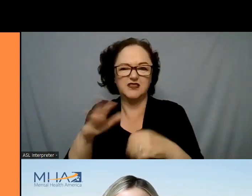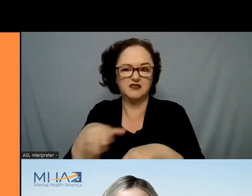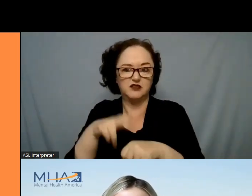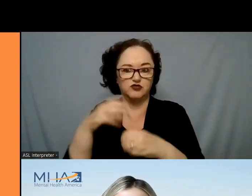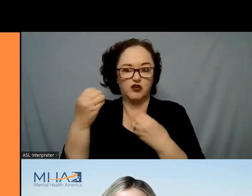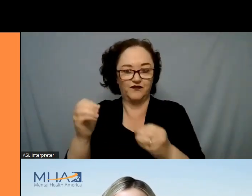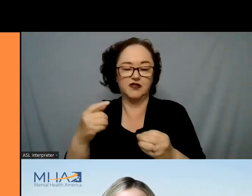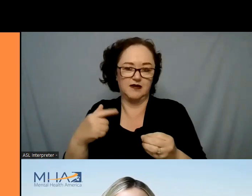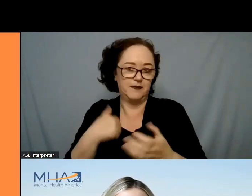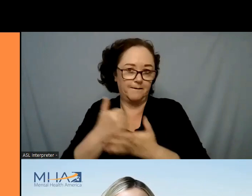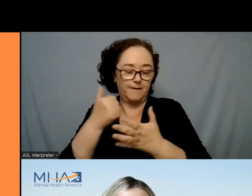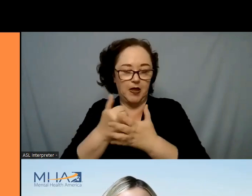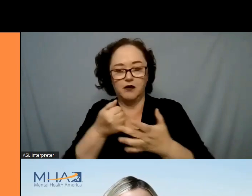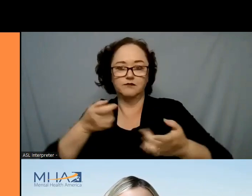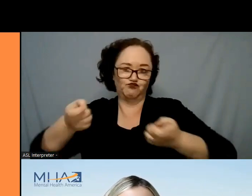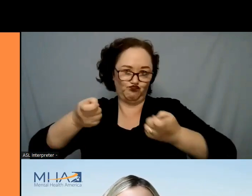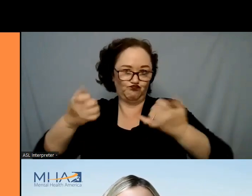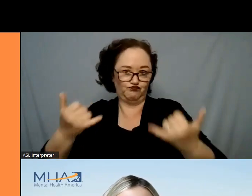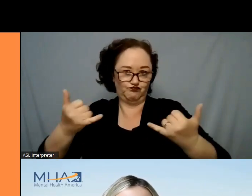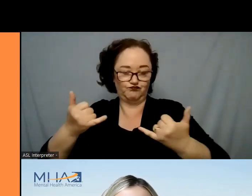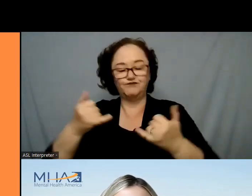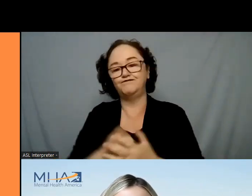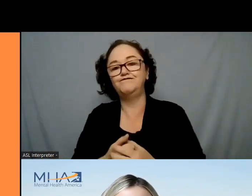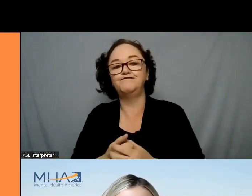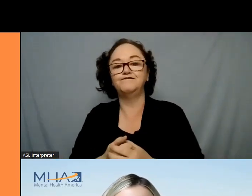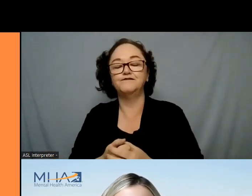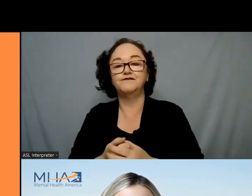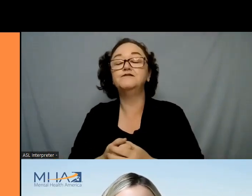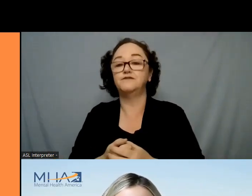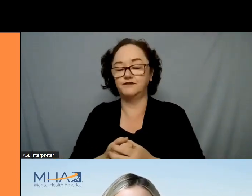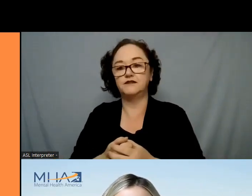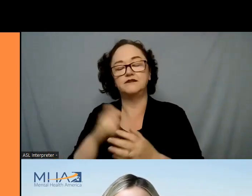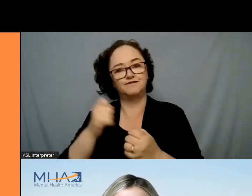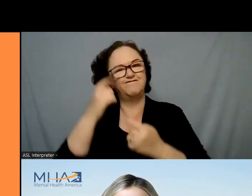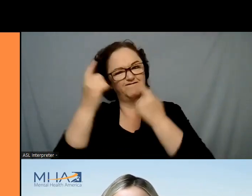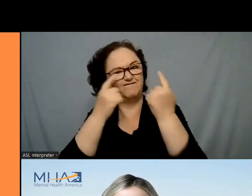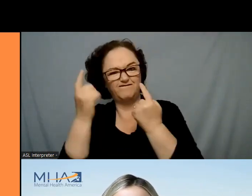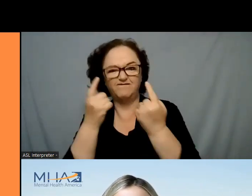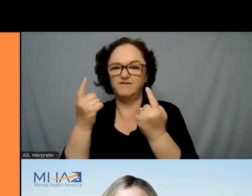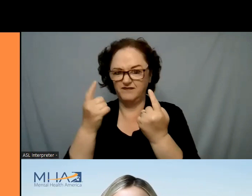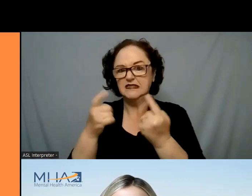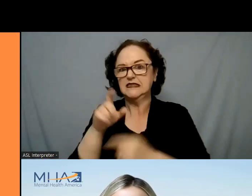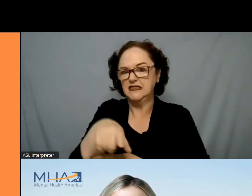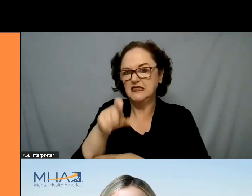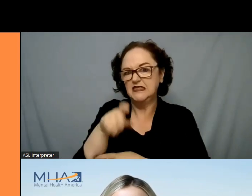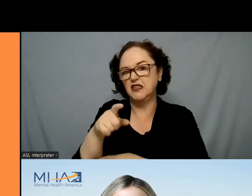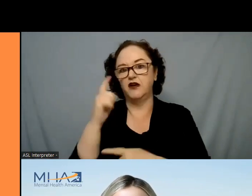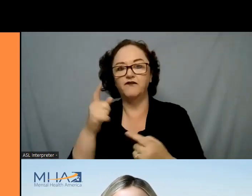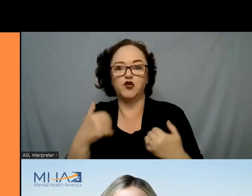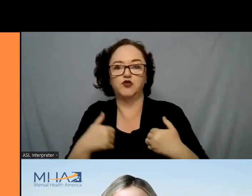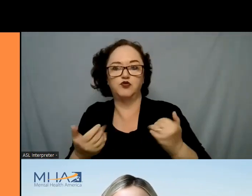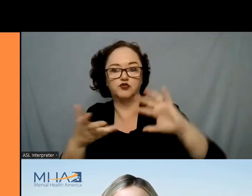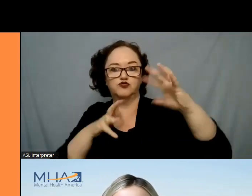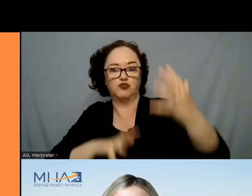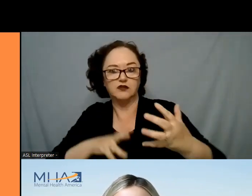today's webinar. Today's webinar is exploring the need for cultural consideration in youth crisis care, and we're joined by